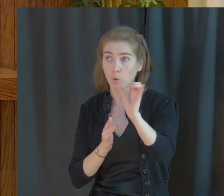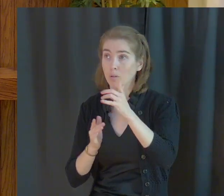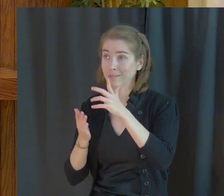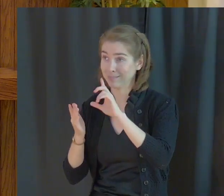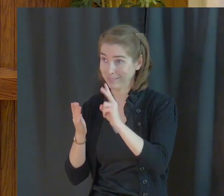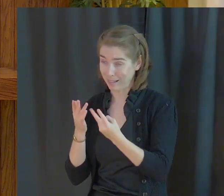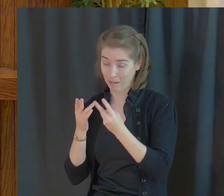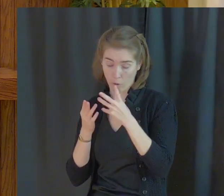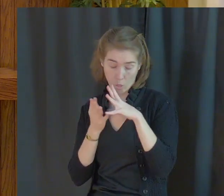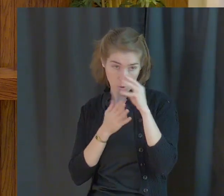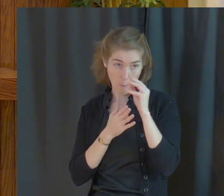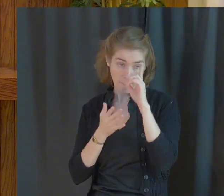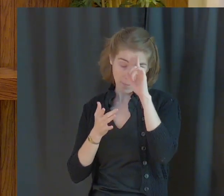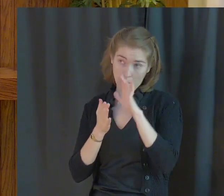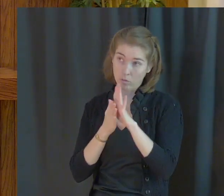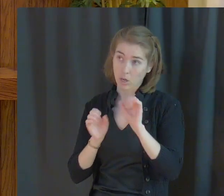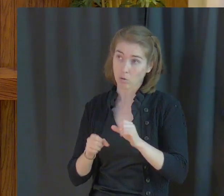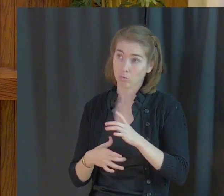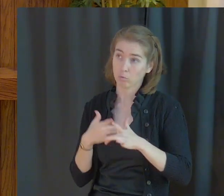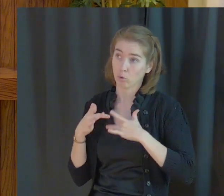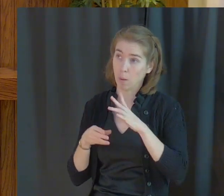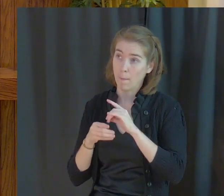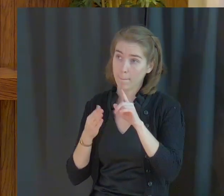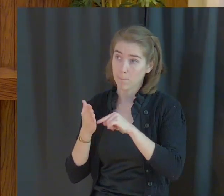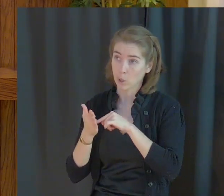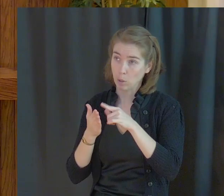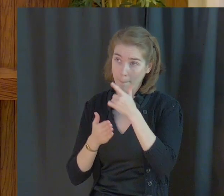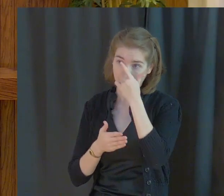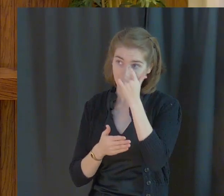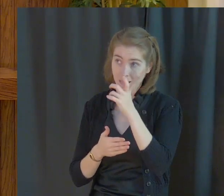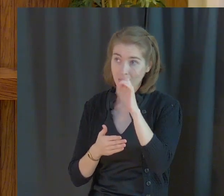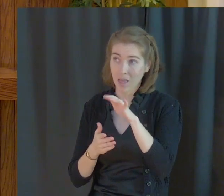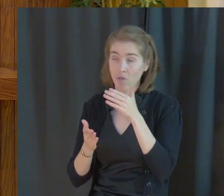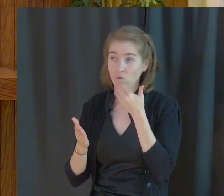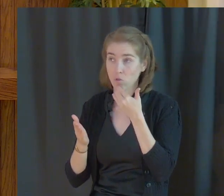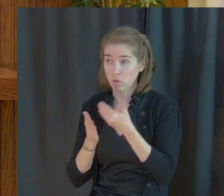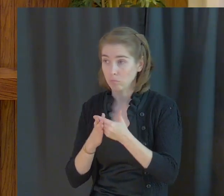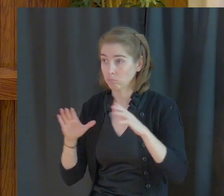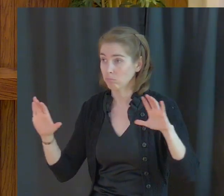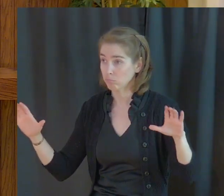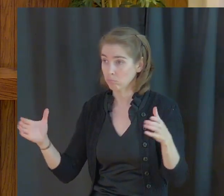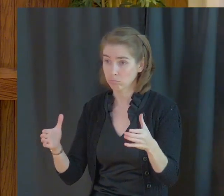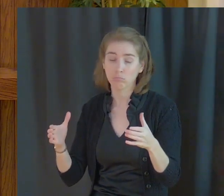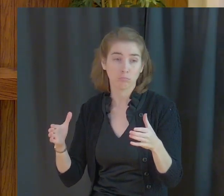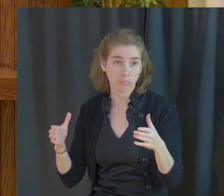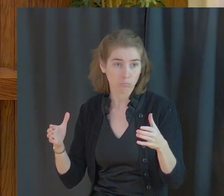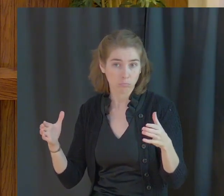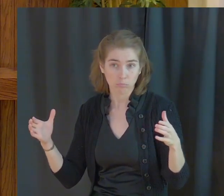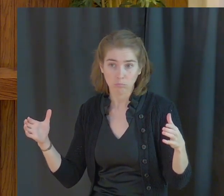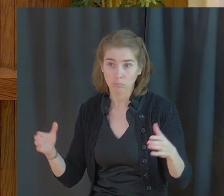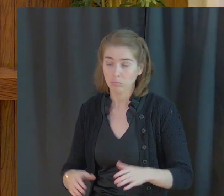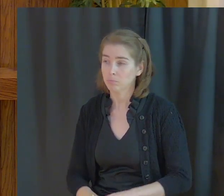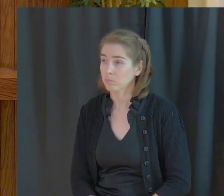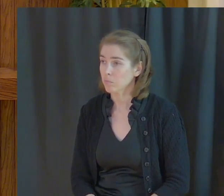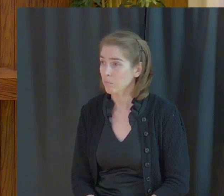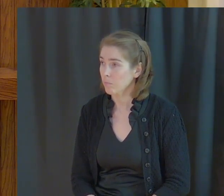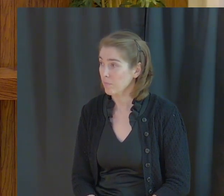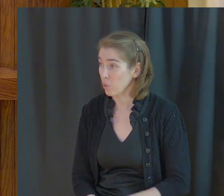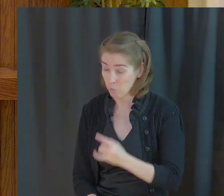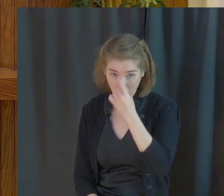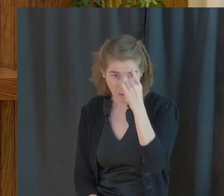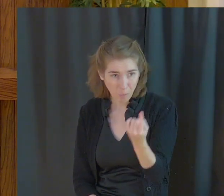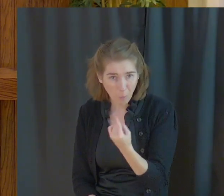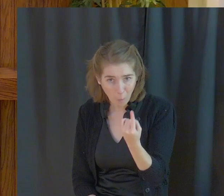these verses is believers can rejoice in persecution because they are in great company. Do you think you're all